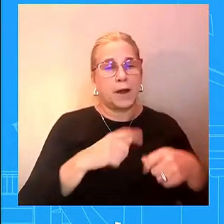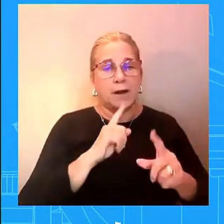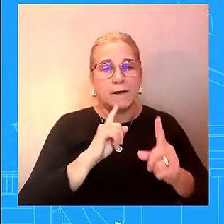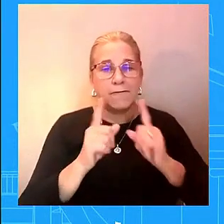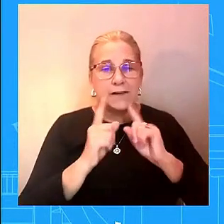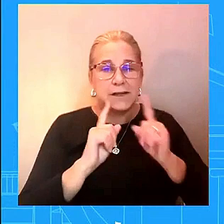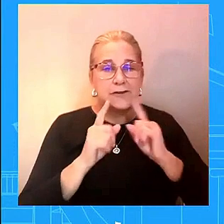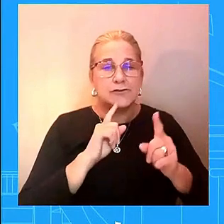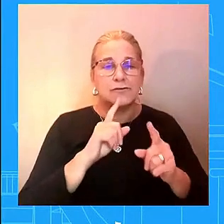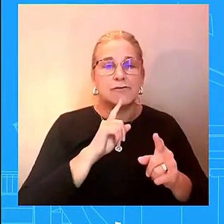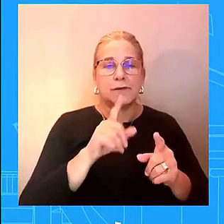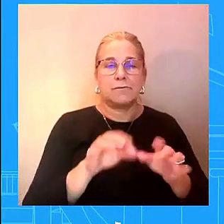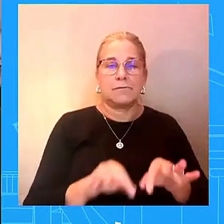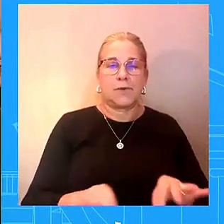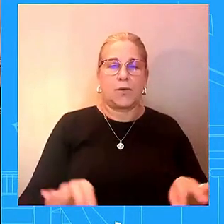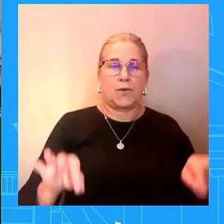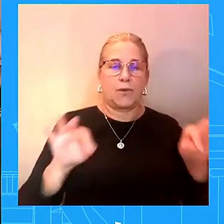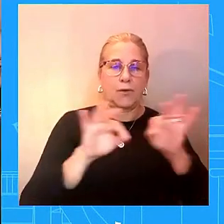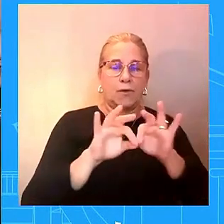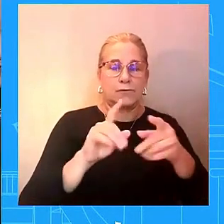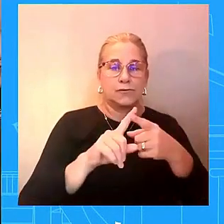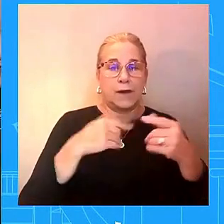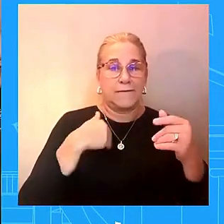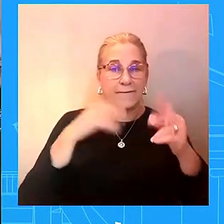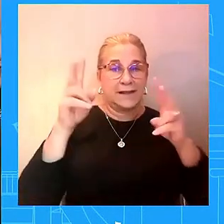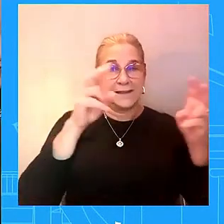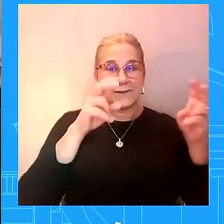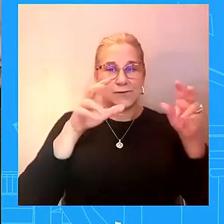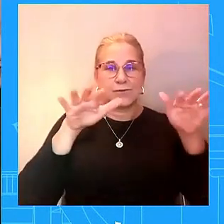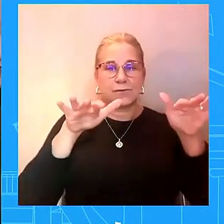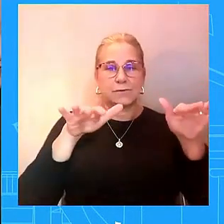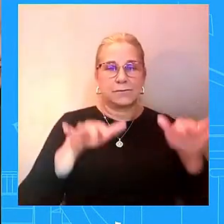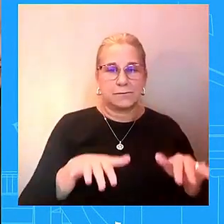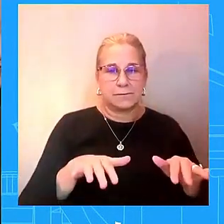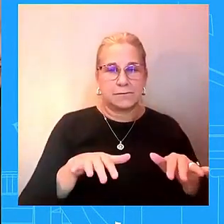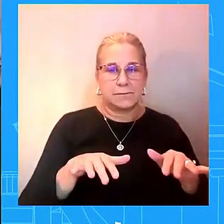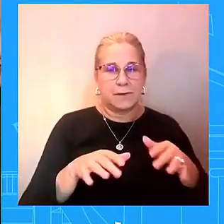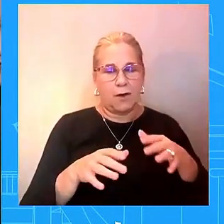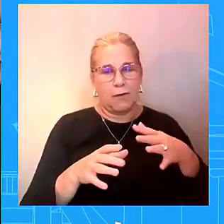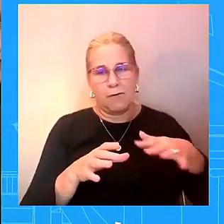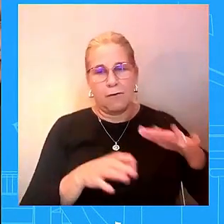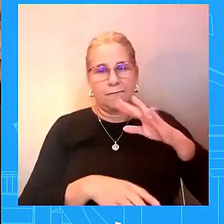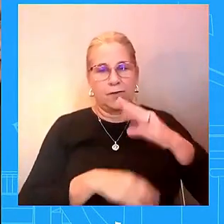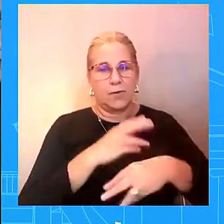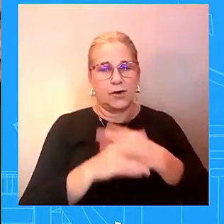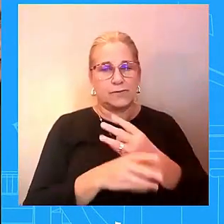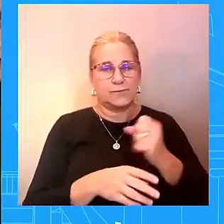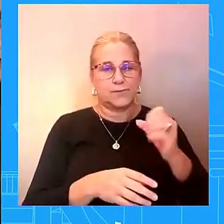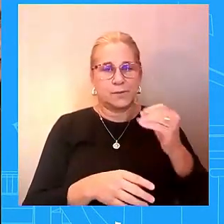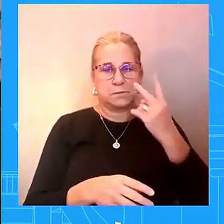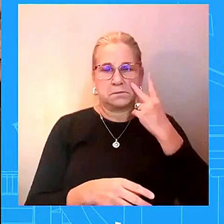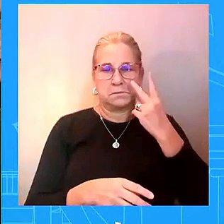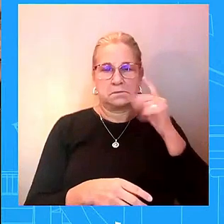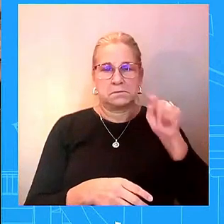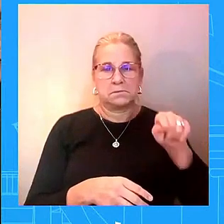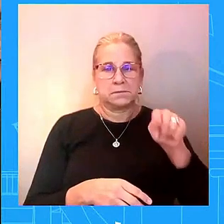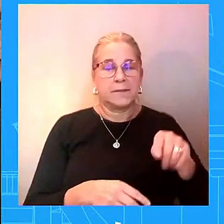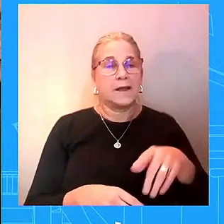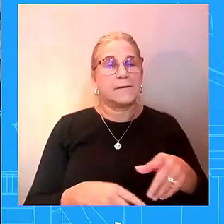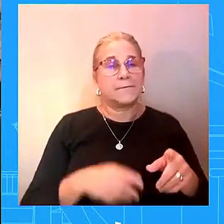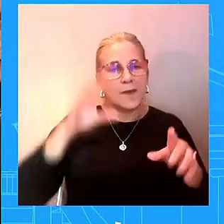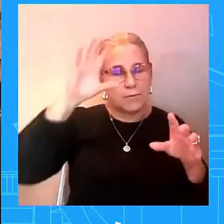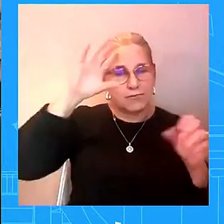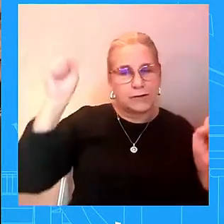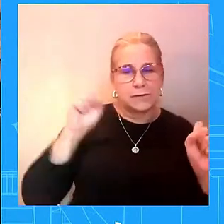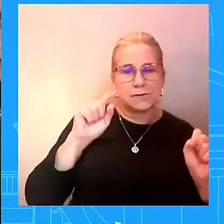the across the globe does the president have any reaction to former president trump using this rhetoric about the enemy from within and specifically tying